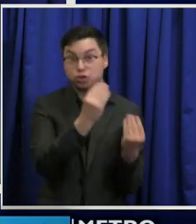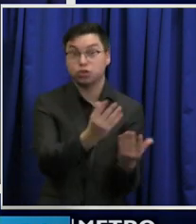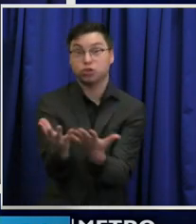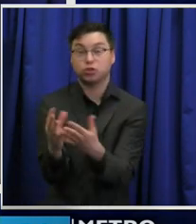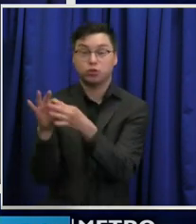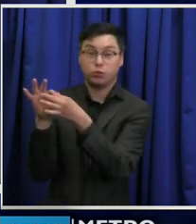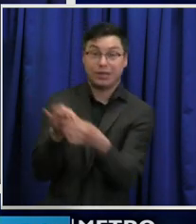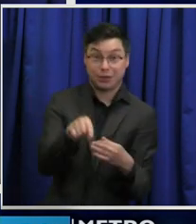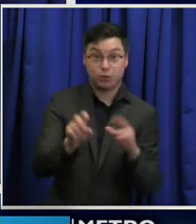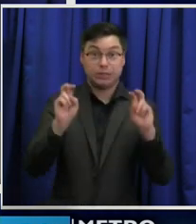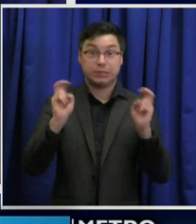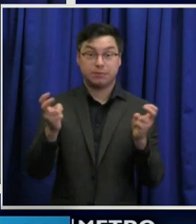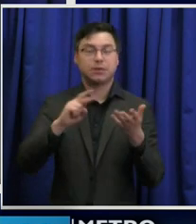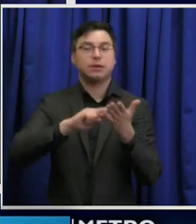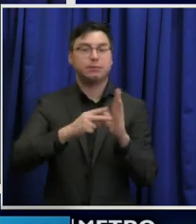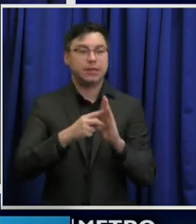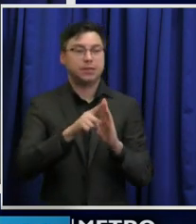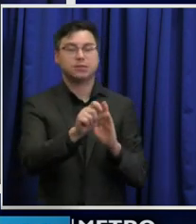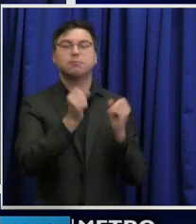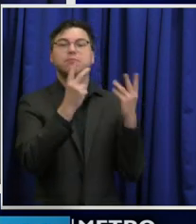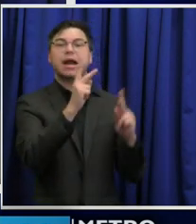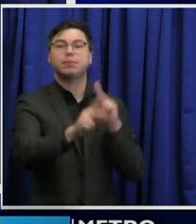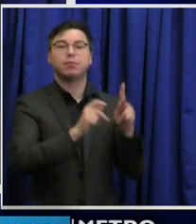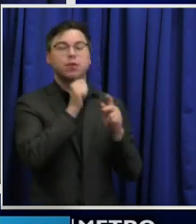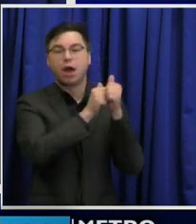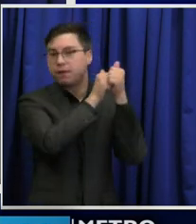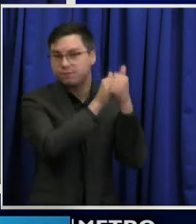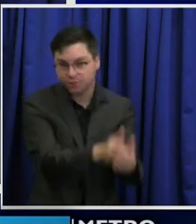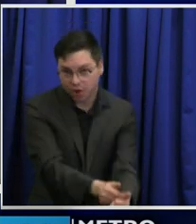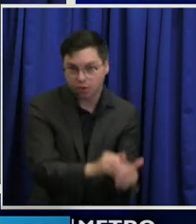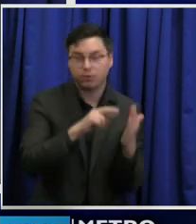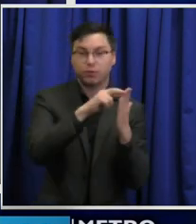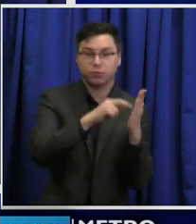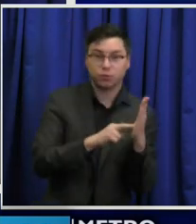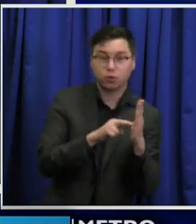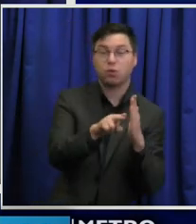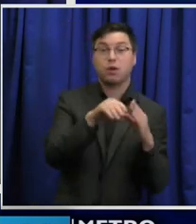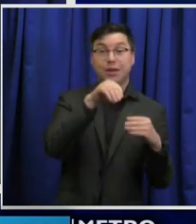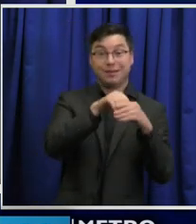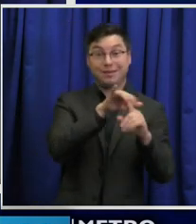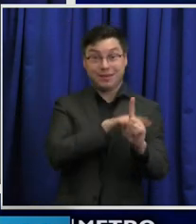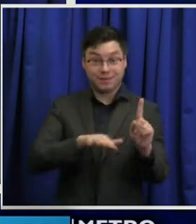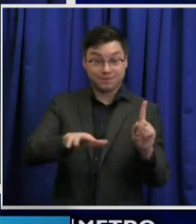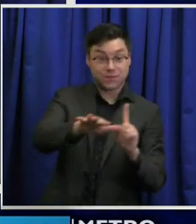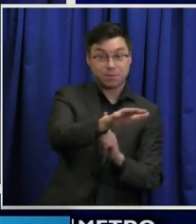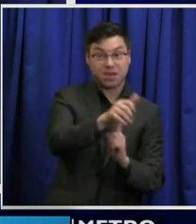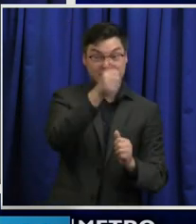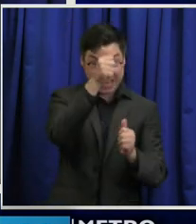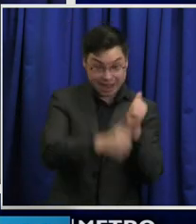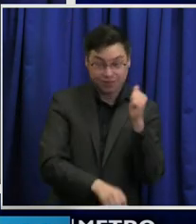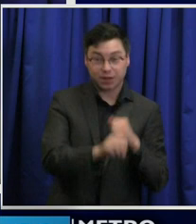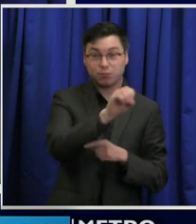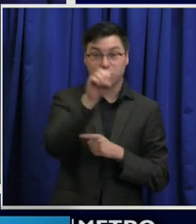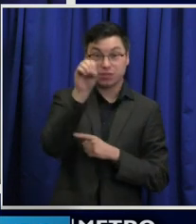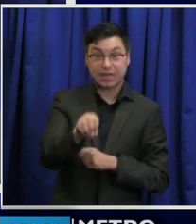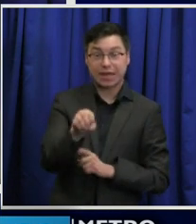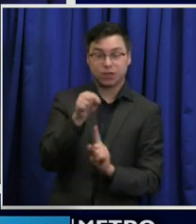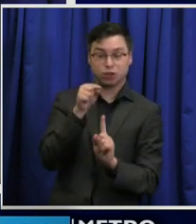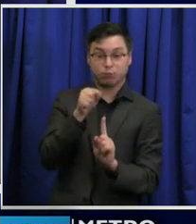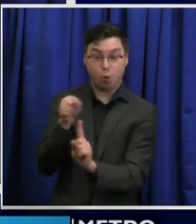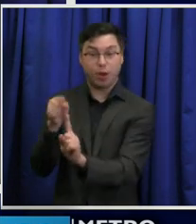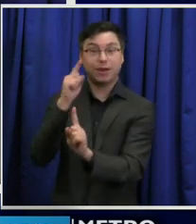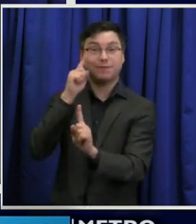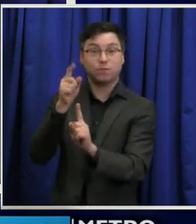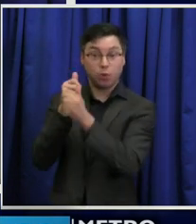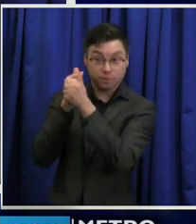leads to poorer compliance. And you're in an environment where every percentage point of compliance is very important.